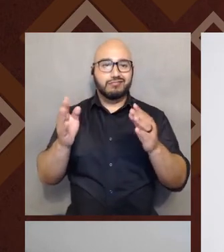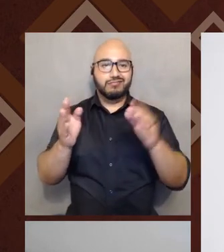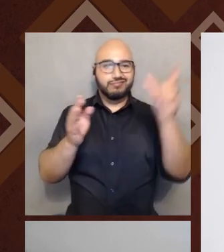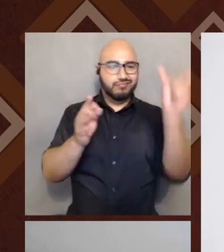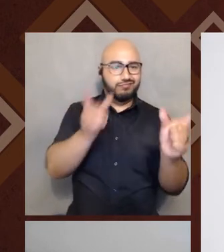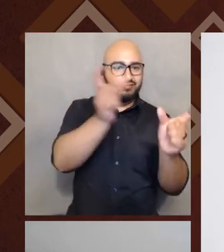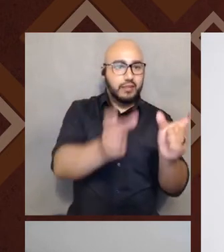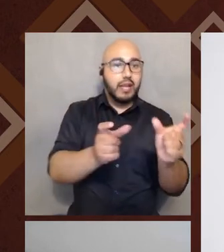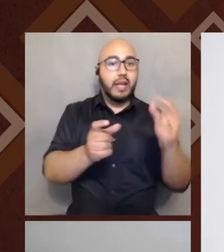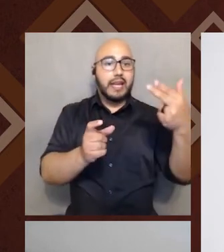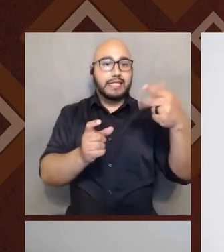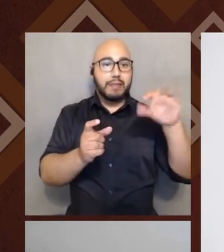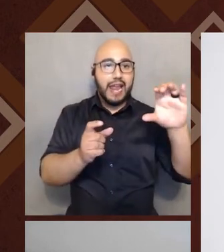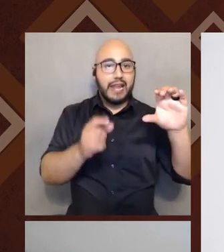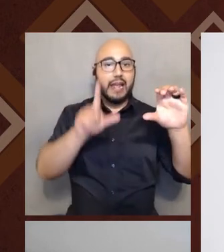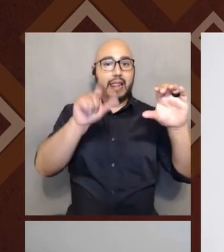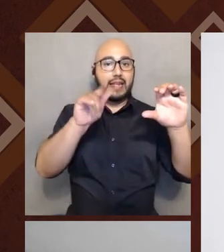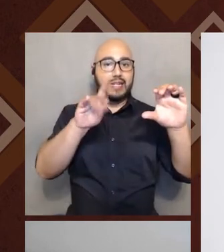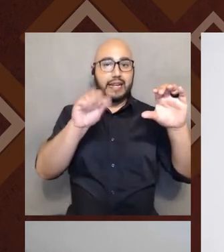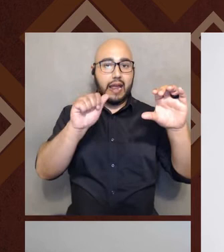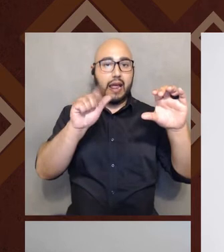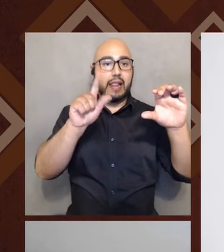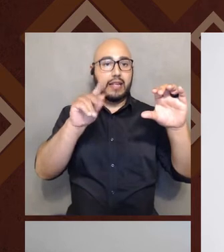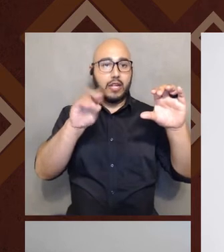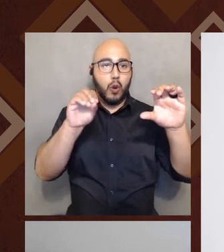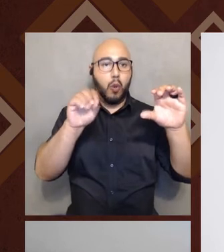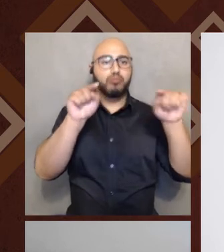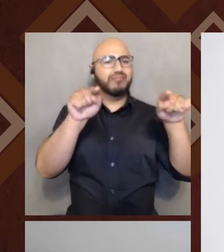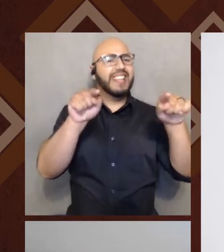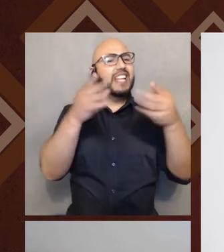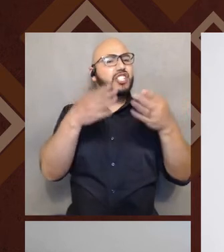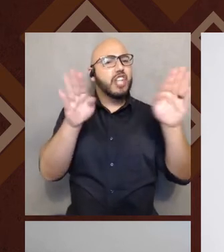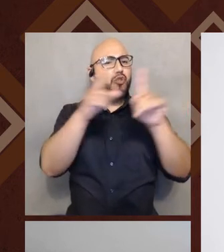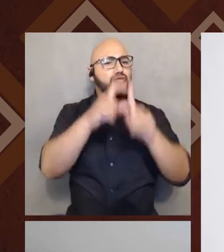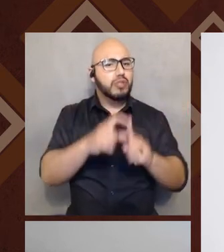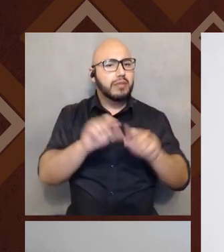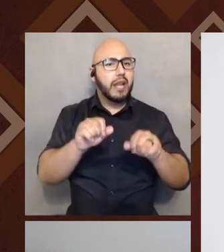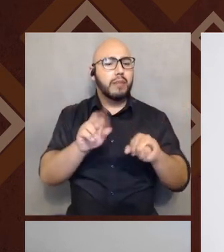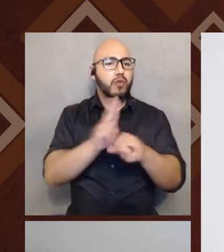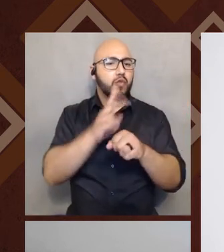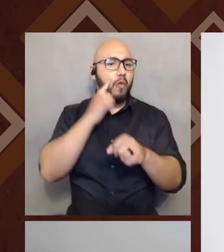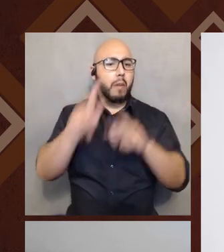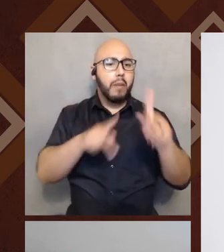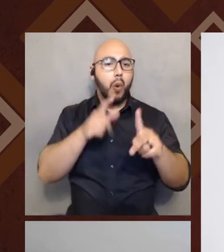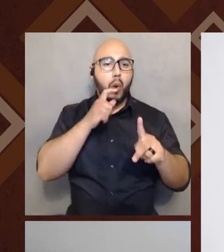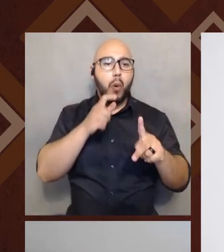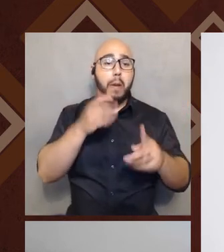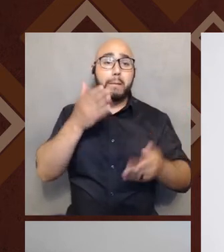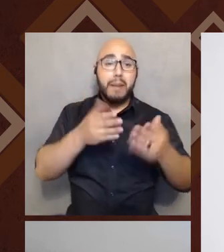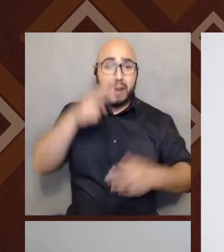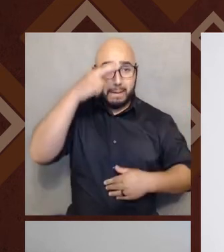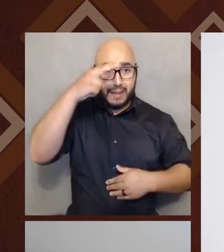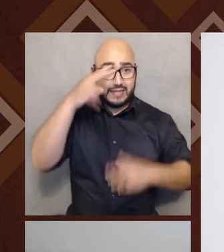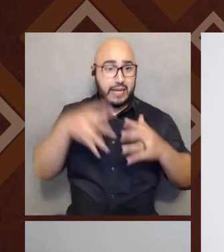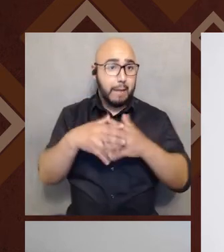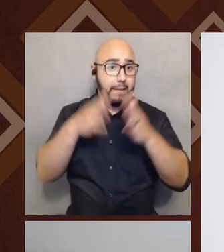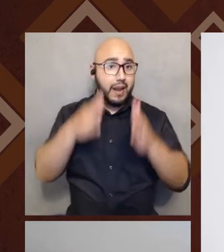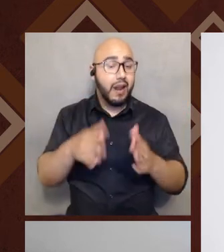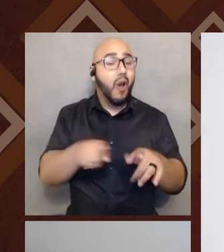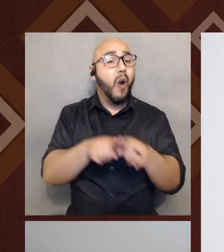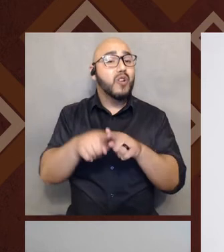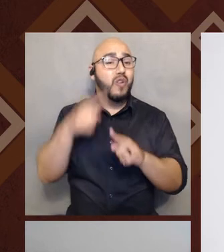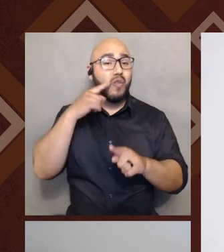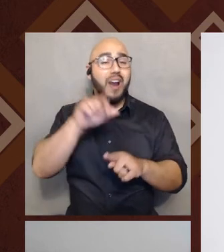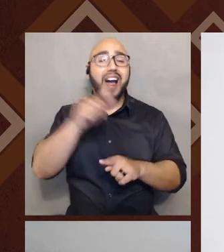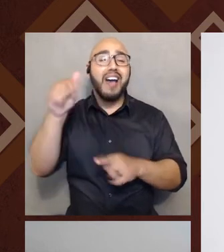Um, are, are the general terms that could be used for people who might be Mexican American, but also for a